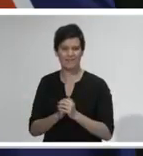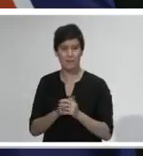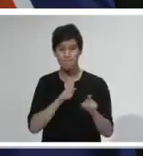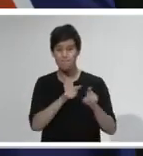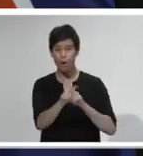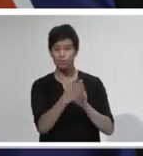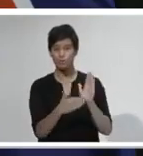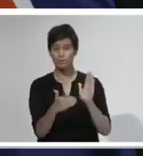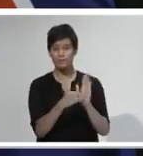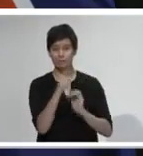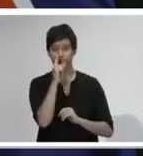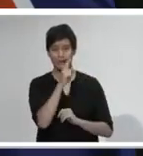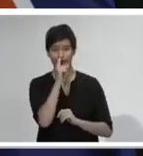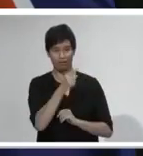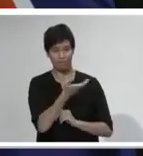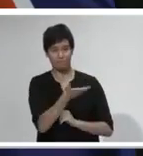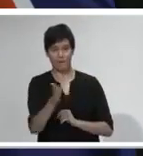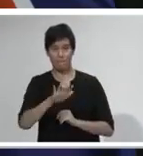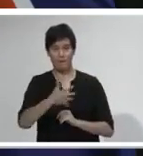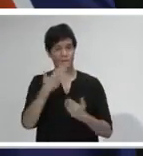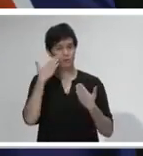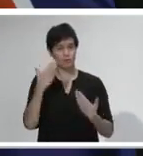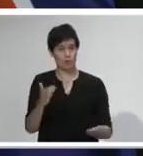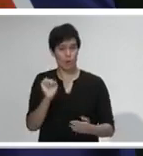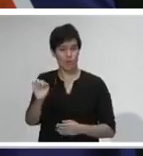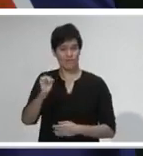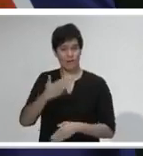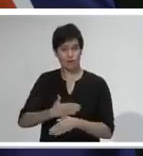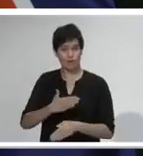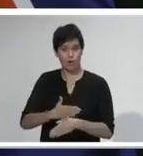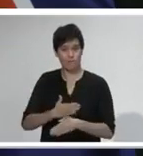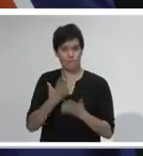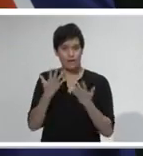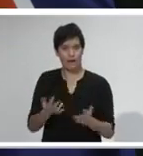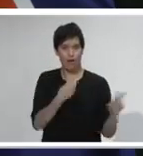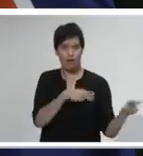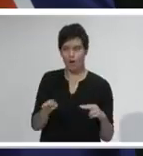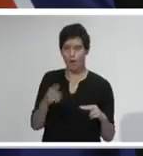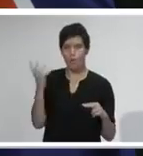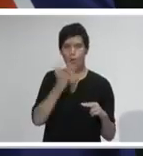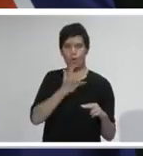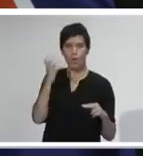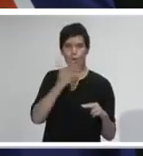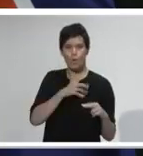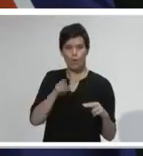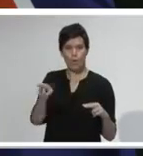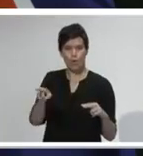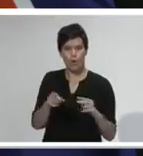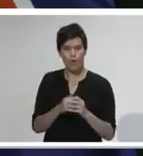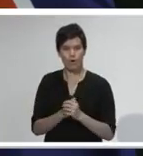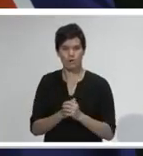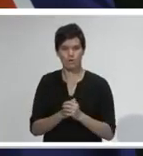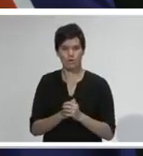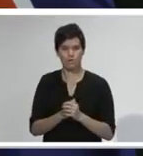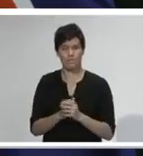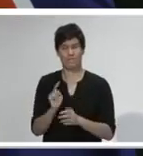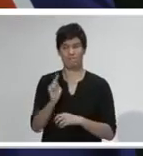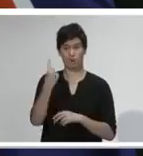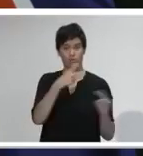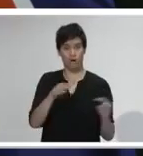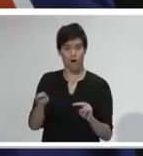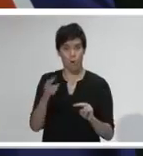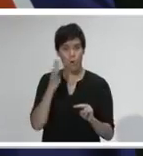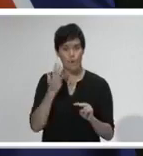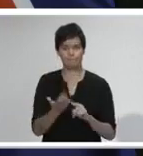not have even known existed until now, and yet were a critical part of the response to the measles outbreak we had only some